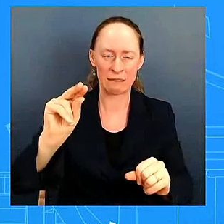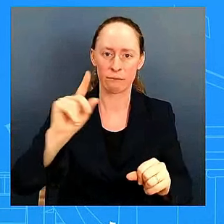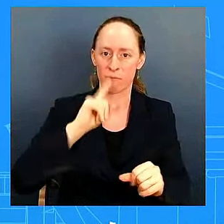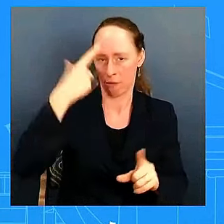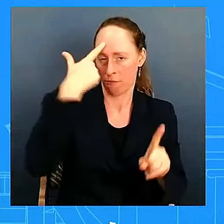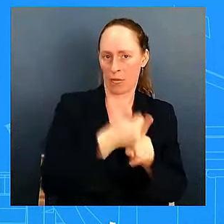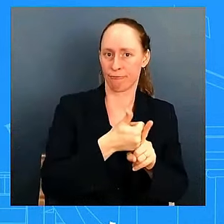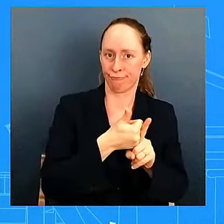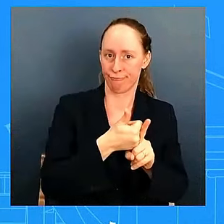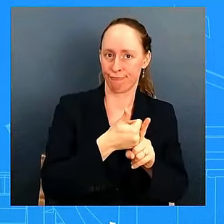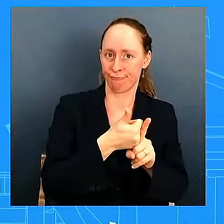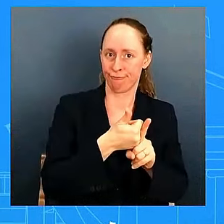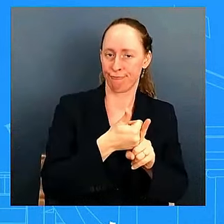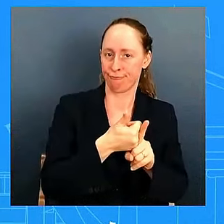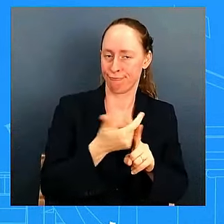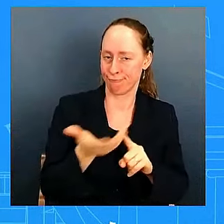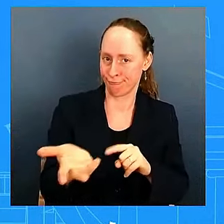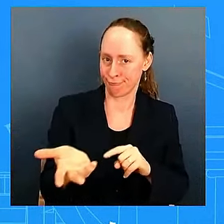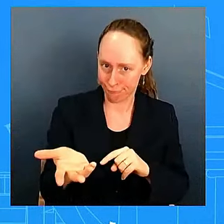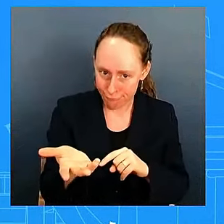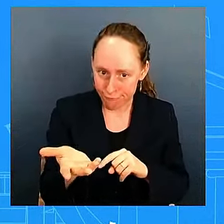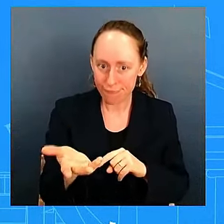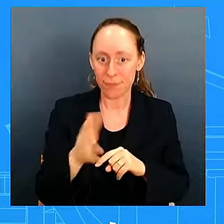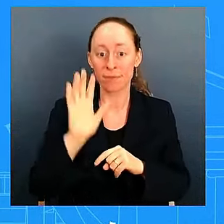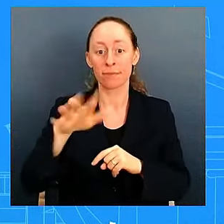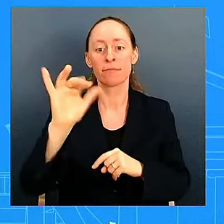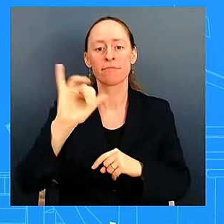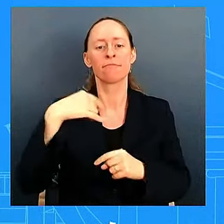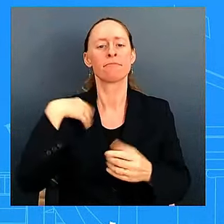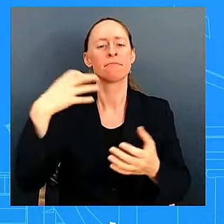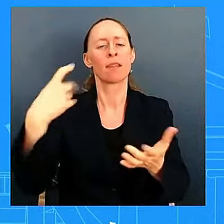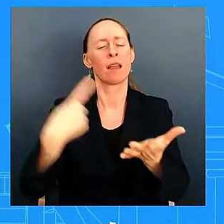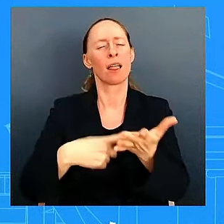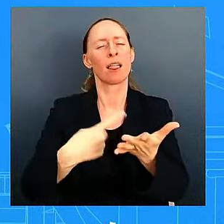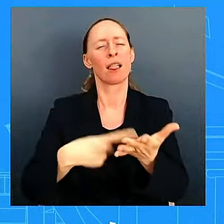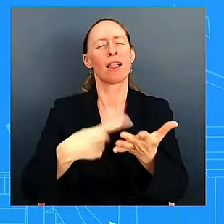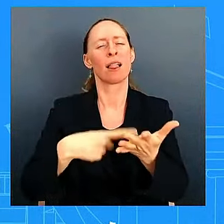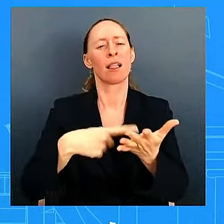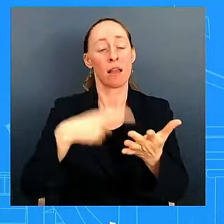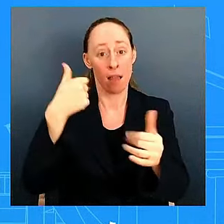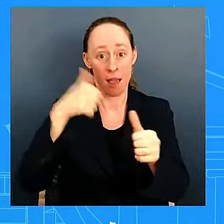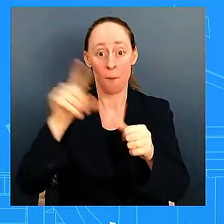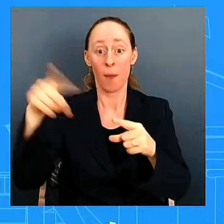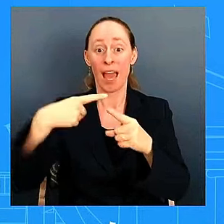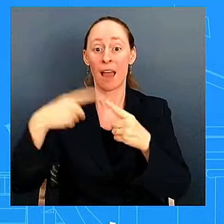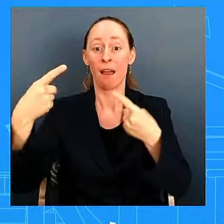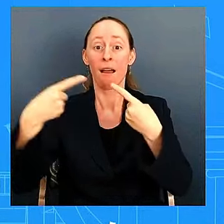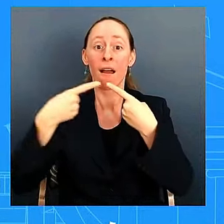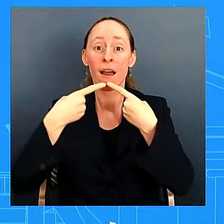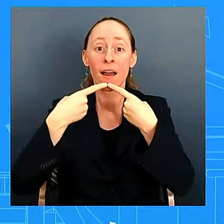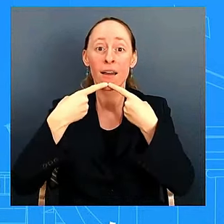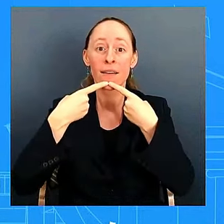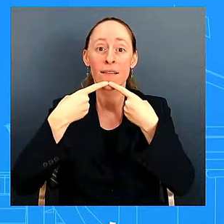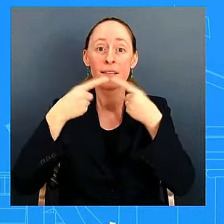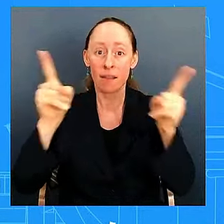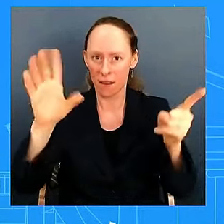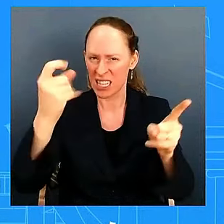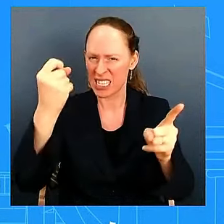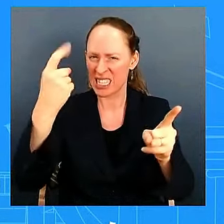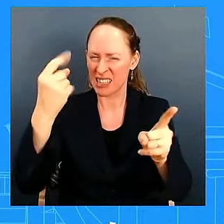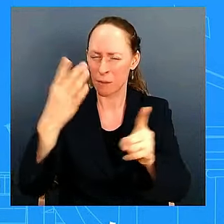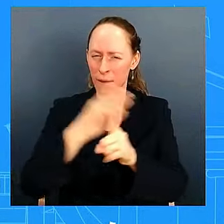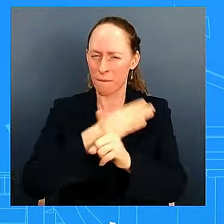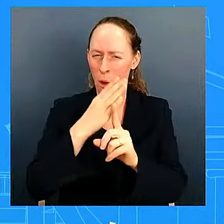-month process let's not forget when the president uh and made the announcement in june uh dhs and doj had a two-month